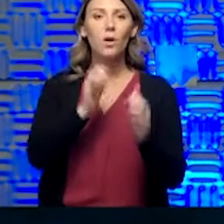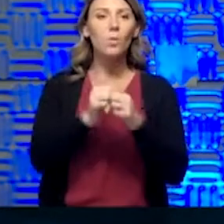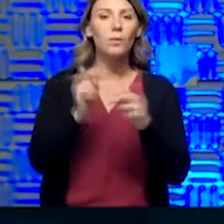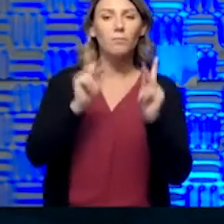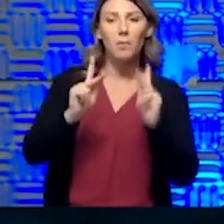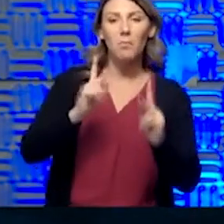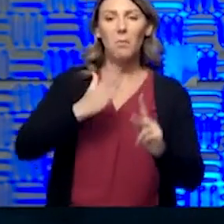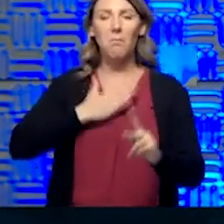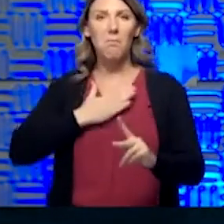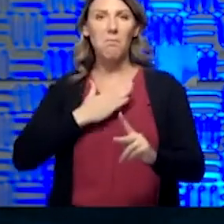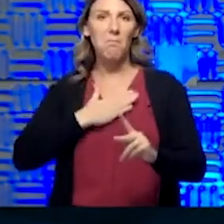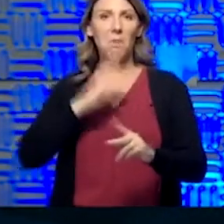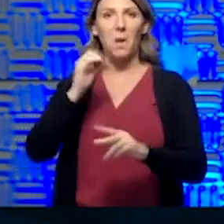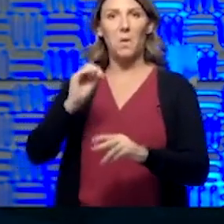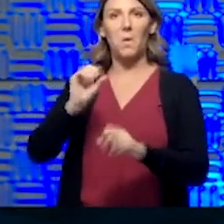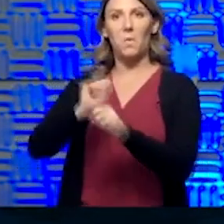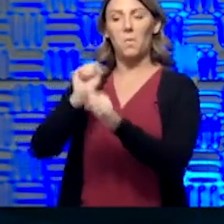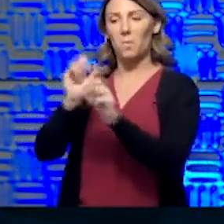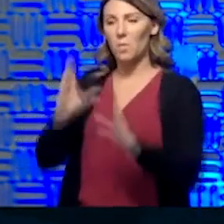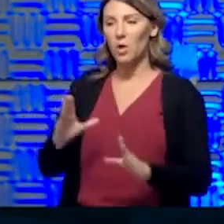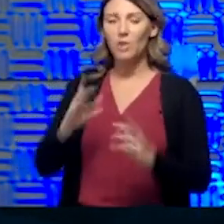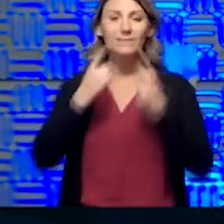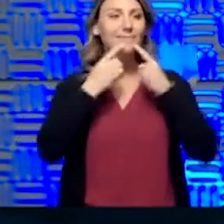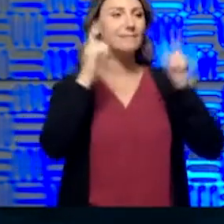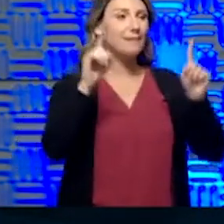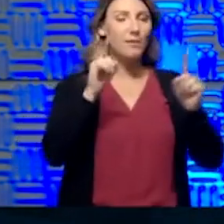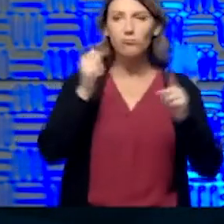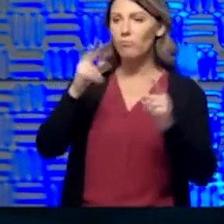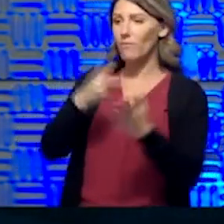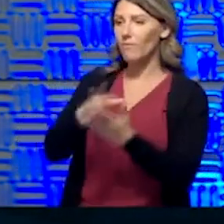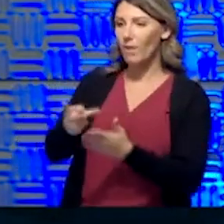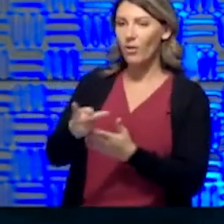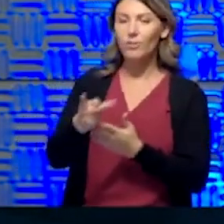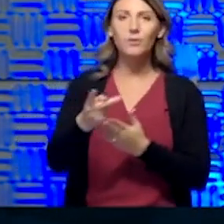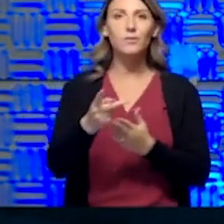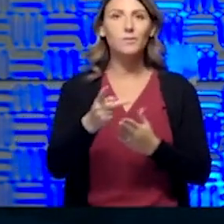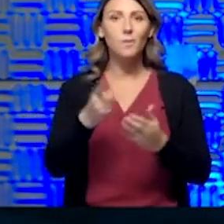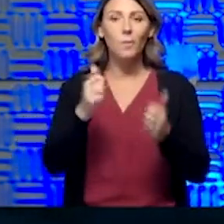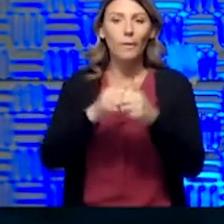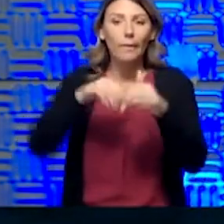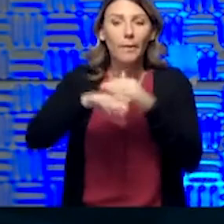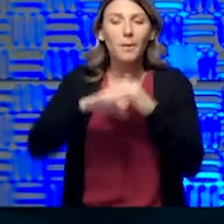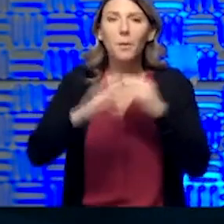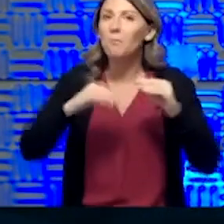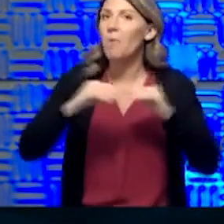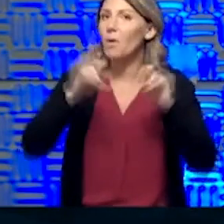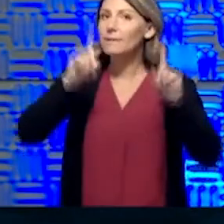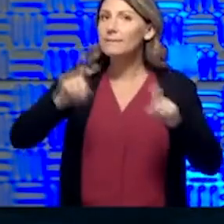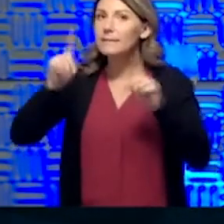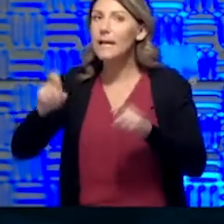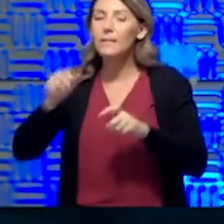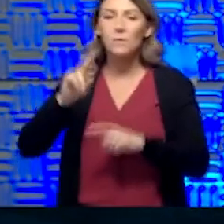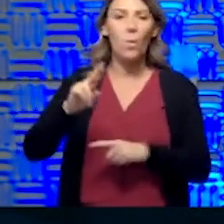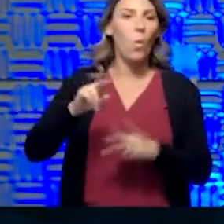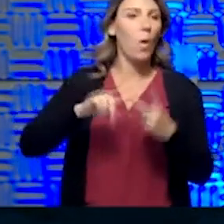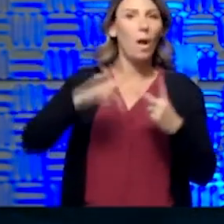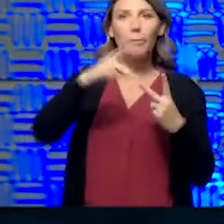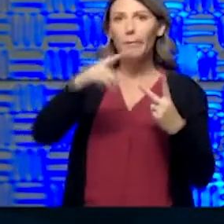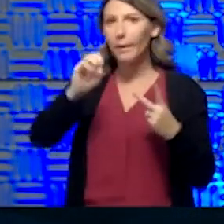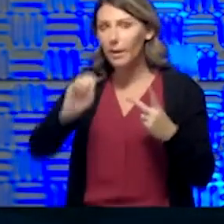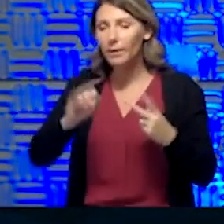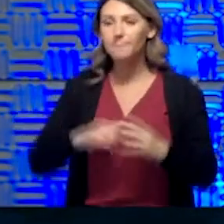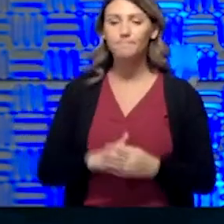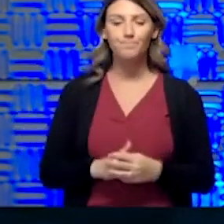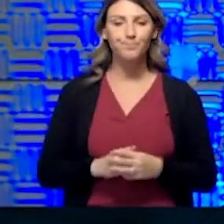colleagues, and find out successes or failures that they've had in accessing more tests or more PPE. So, just